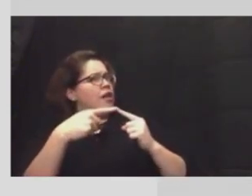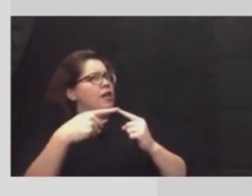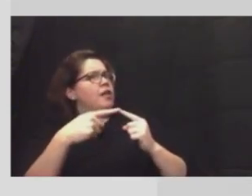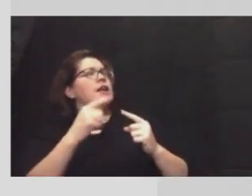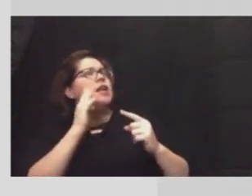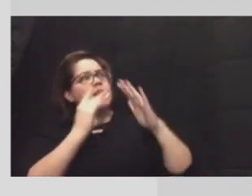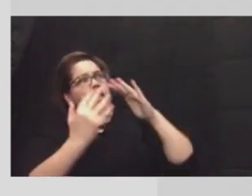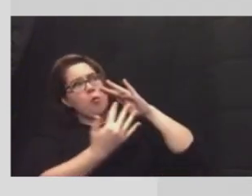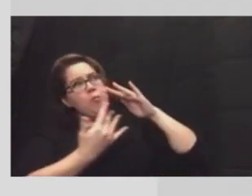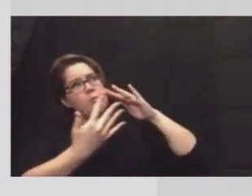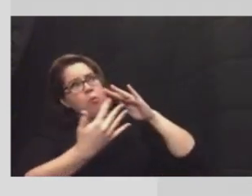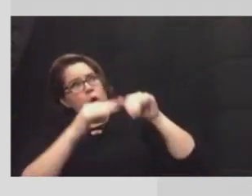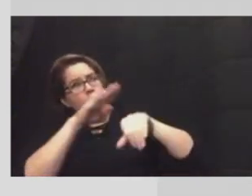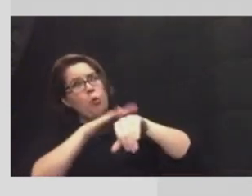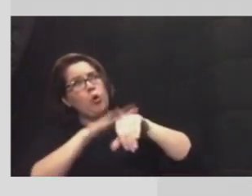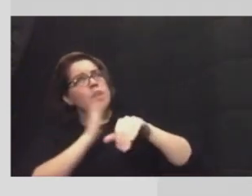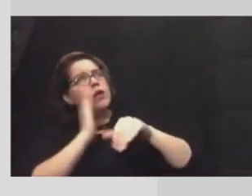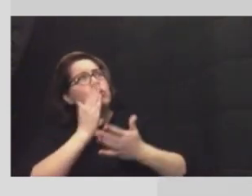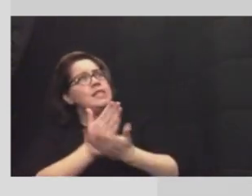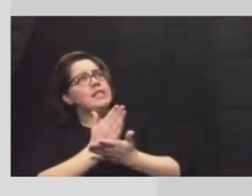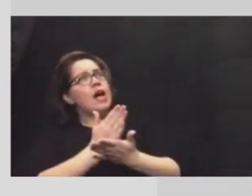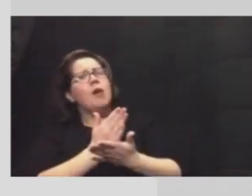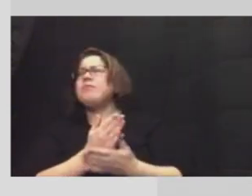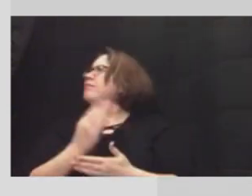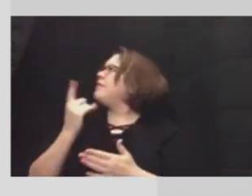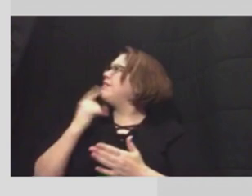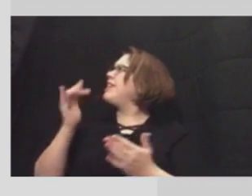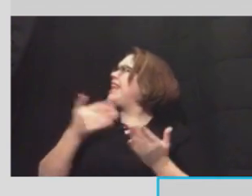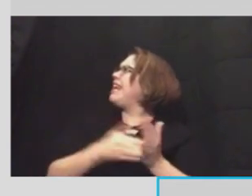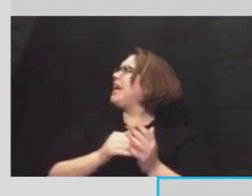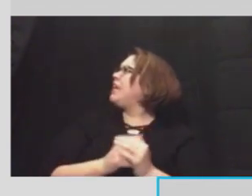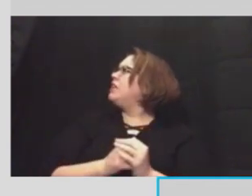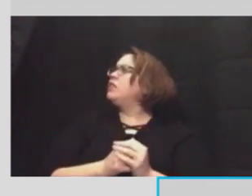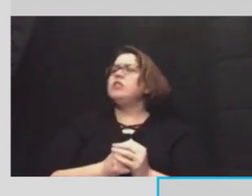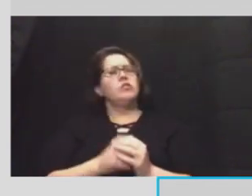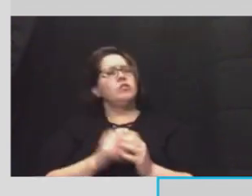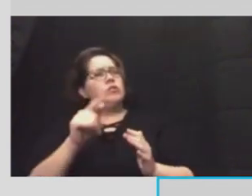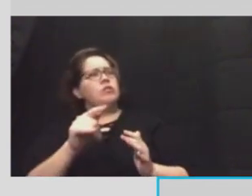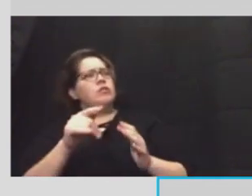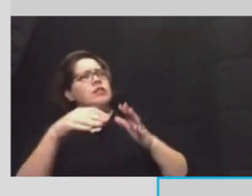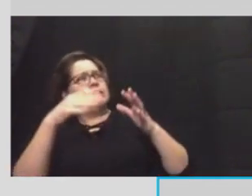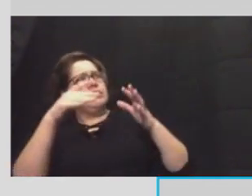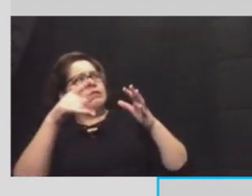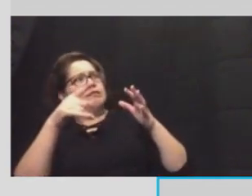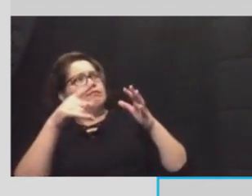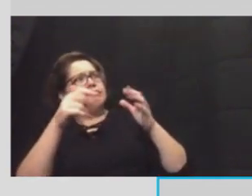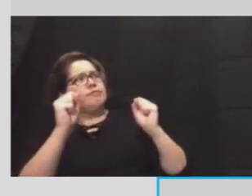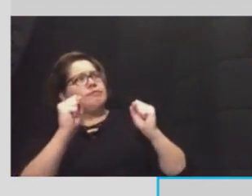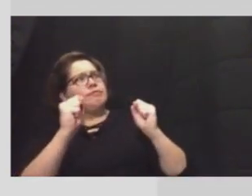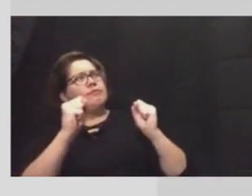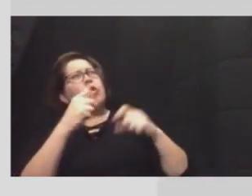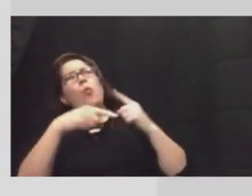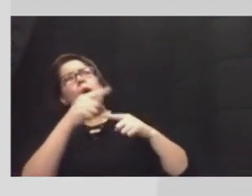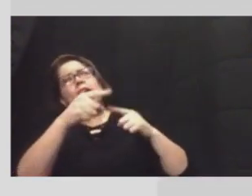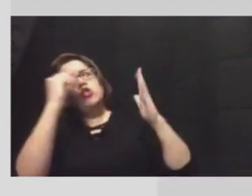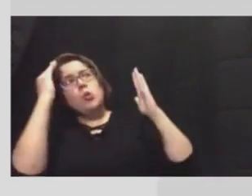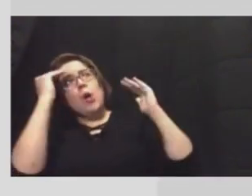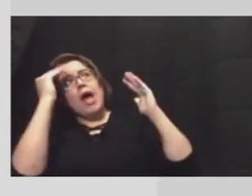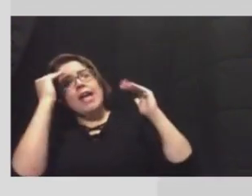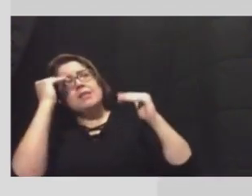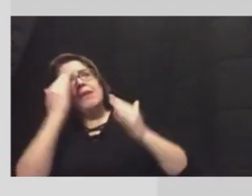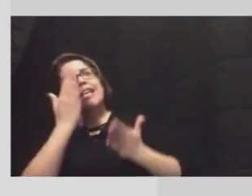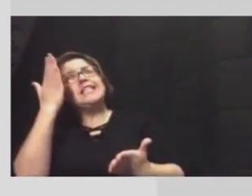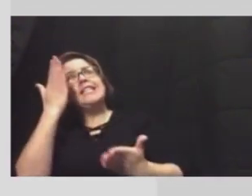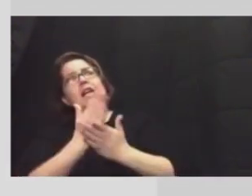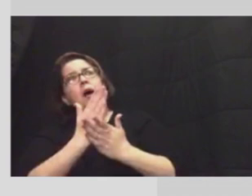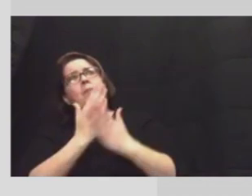notice repeat that bruce yeah can you tell us uh when you anticipate lifting the